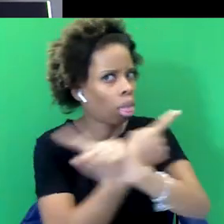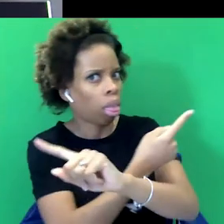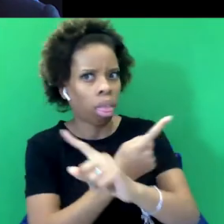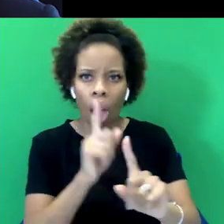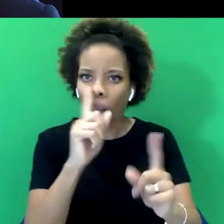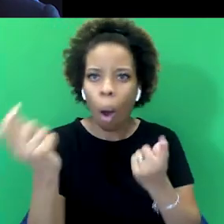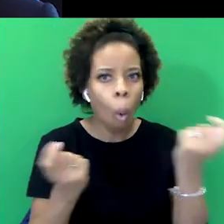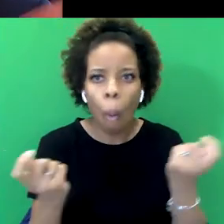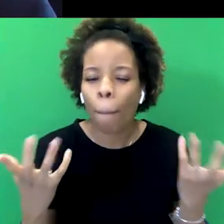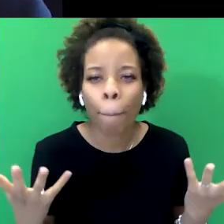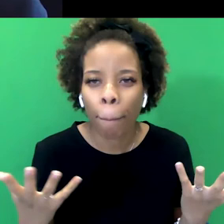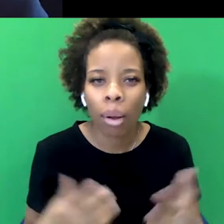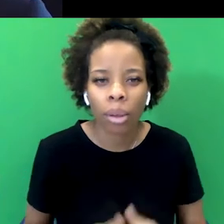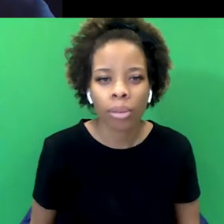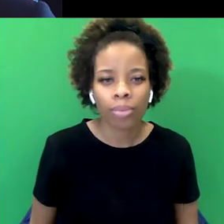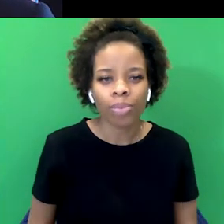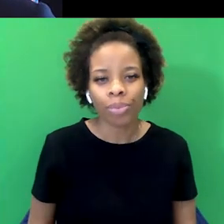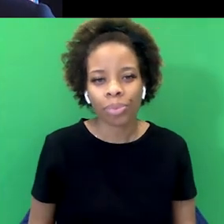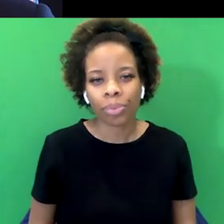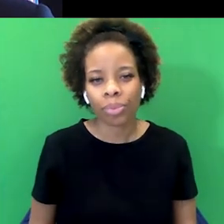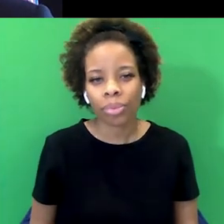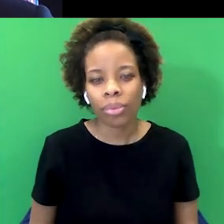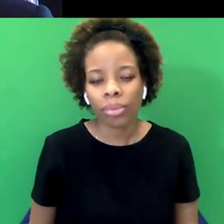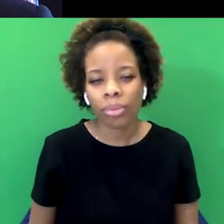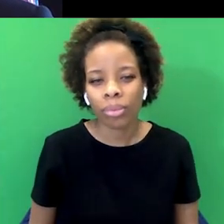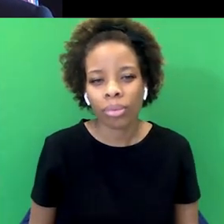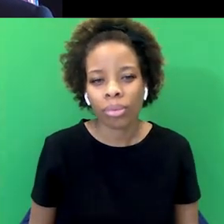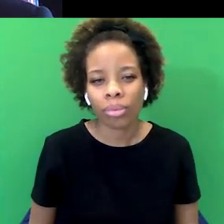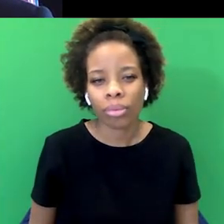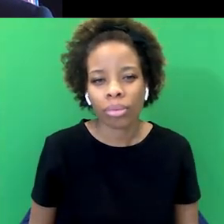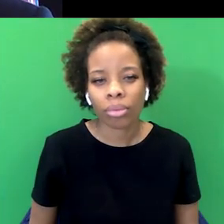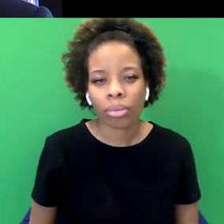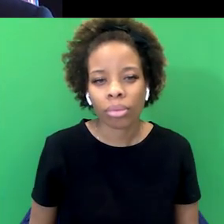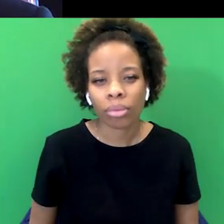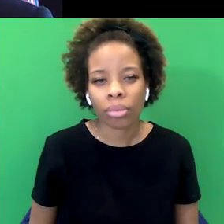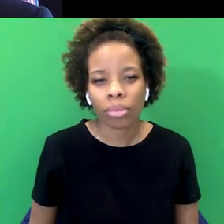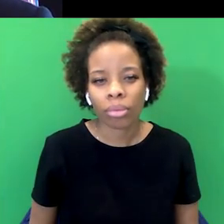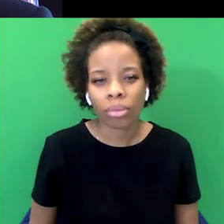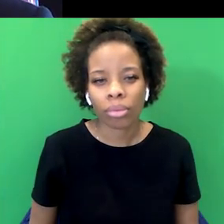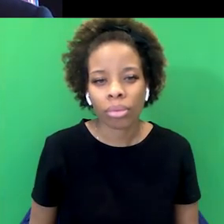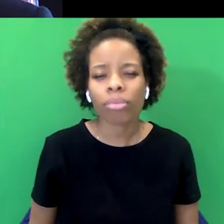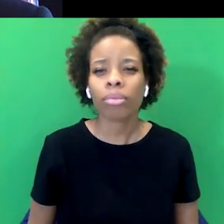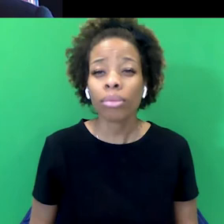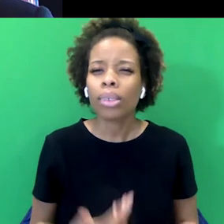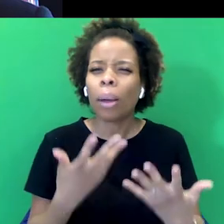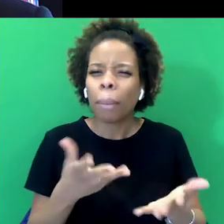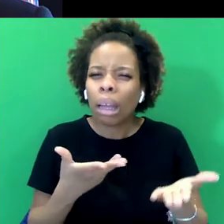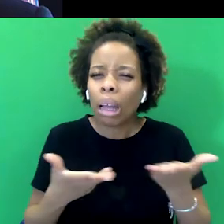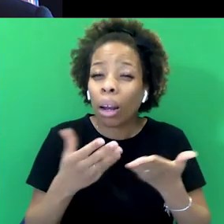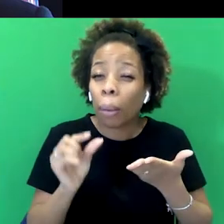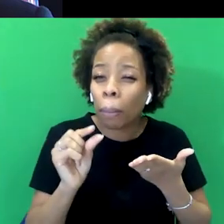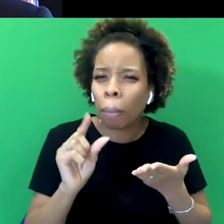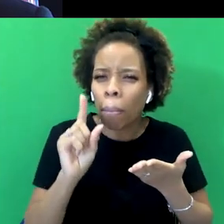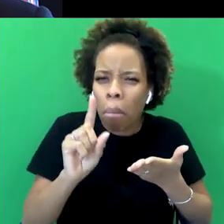And how much do you think that is also a function of the, well, you kind of touched on this, the rarity of it happening?